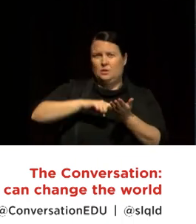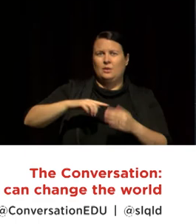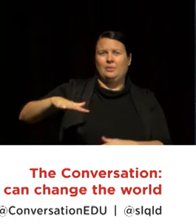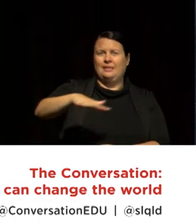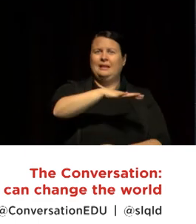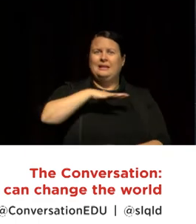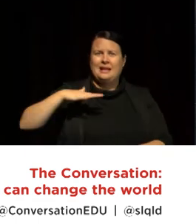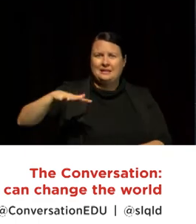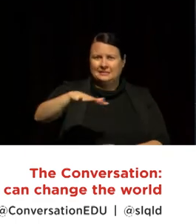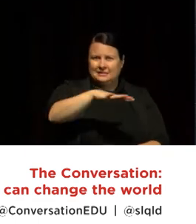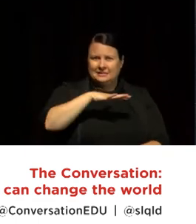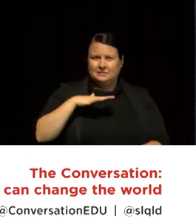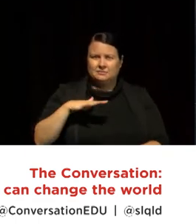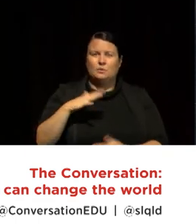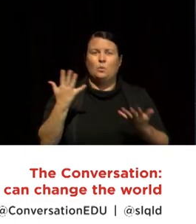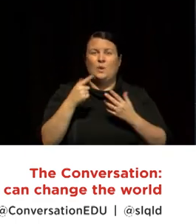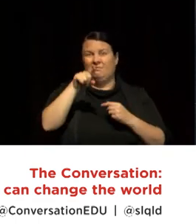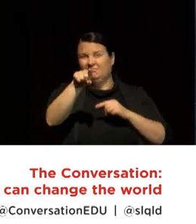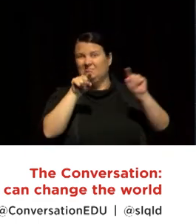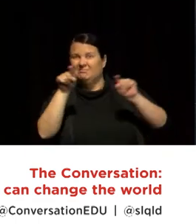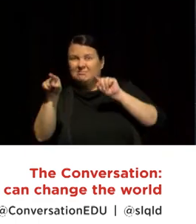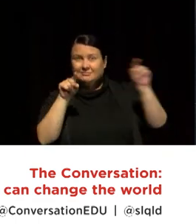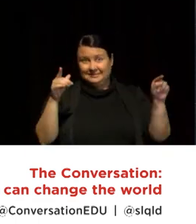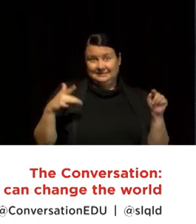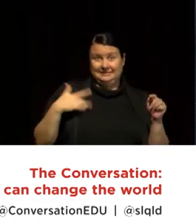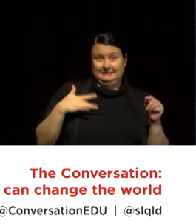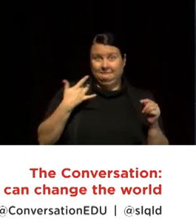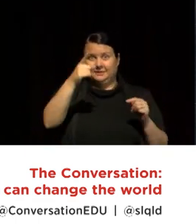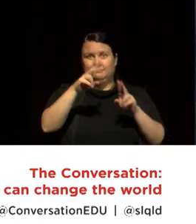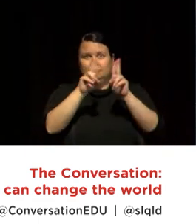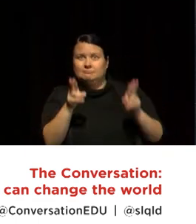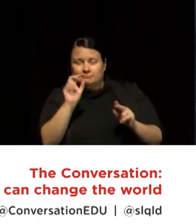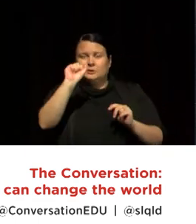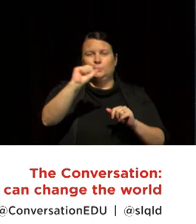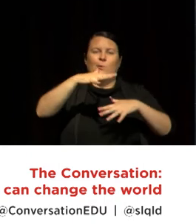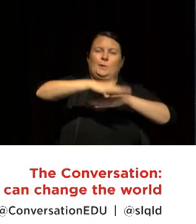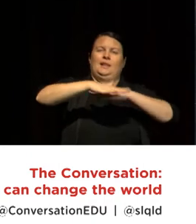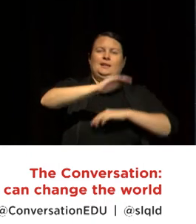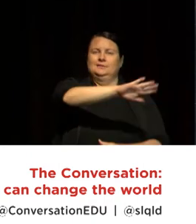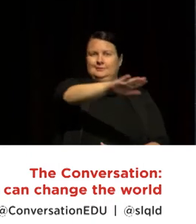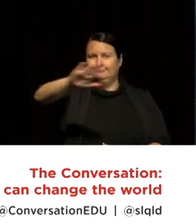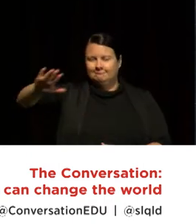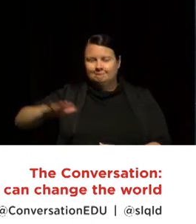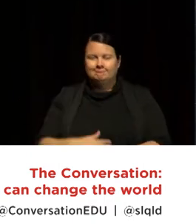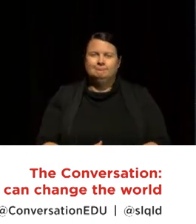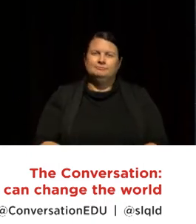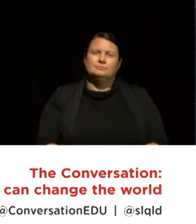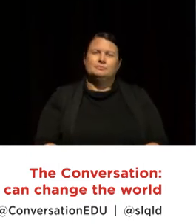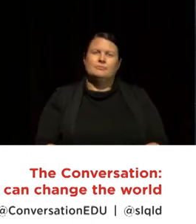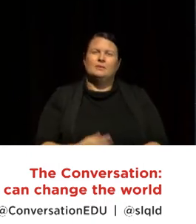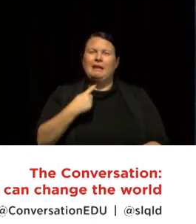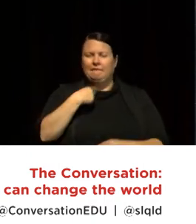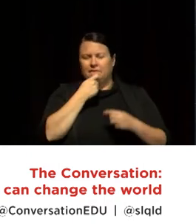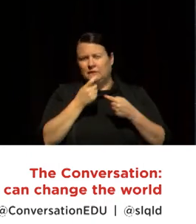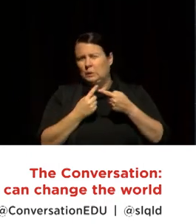the lands on which our audience members are also located. A couple of things first,